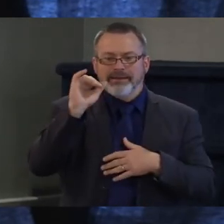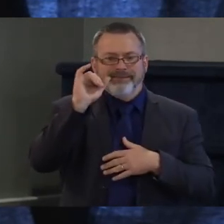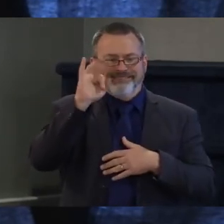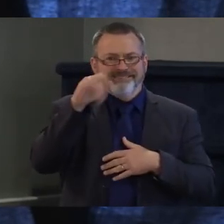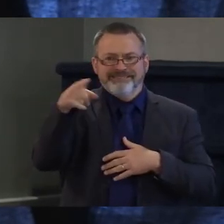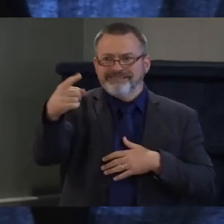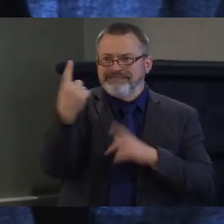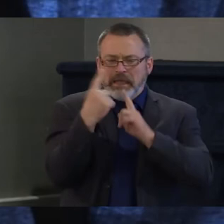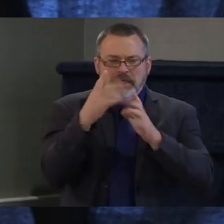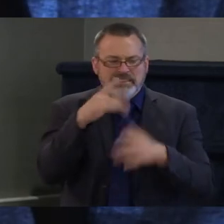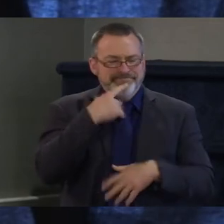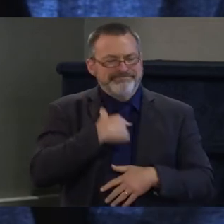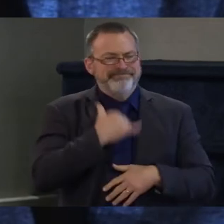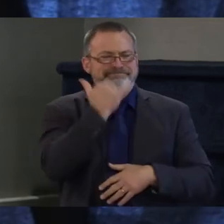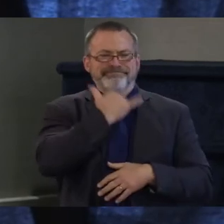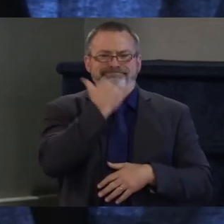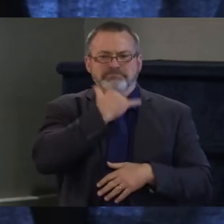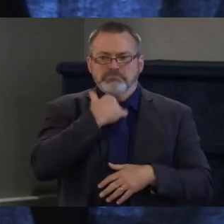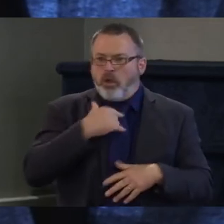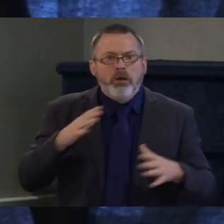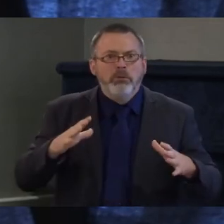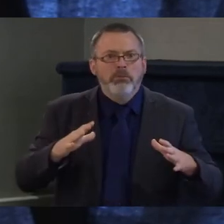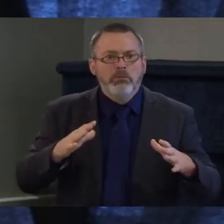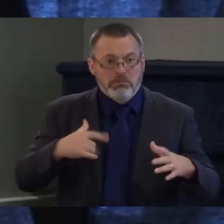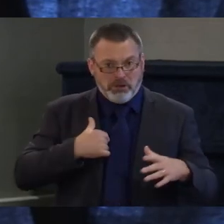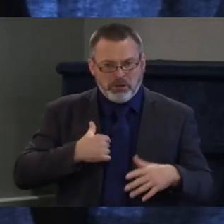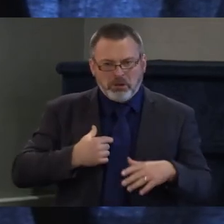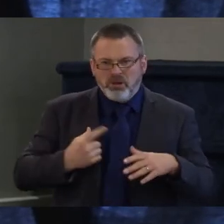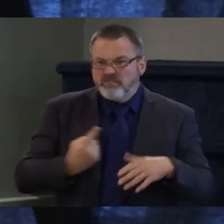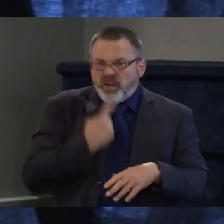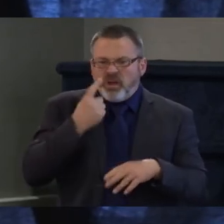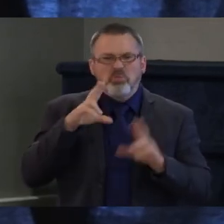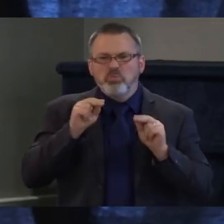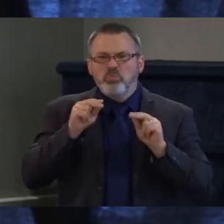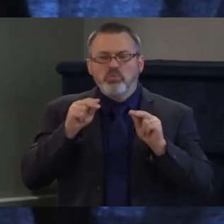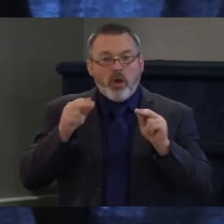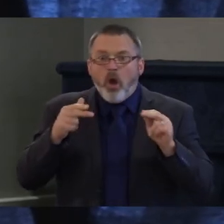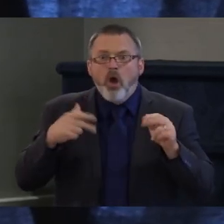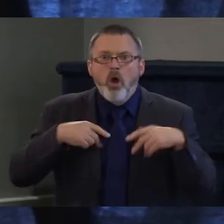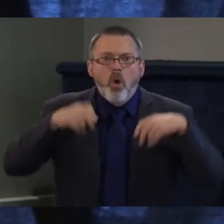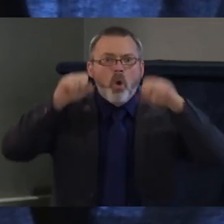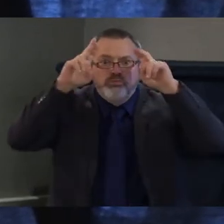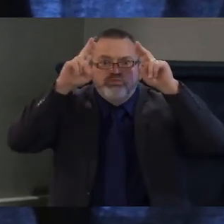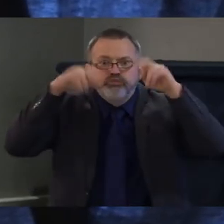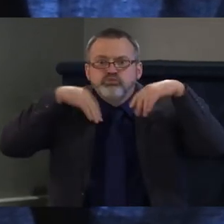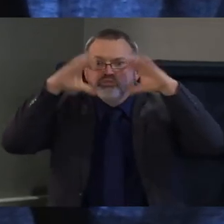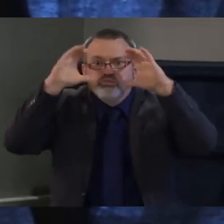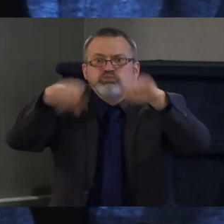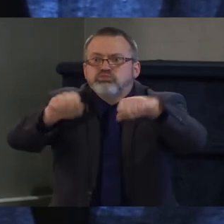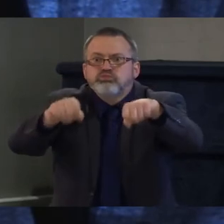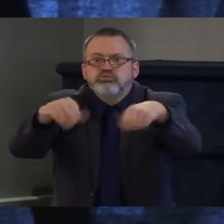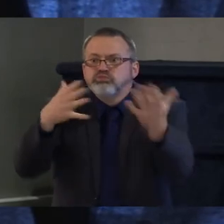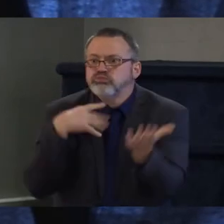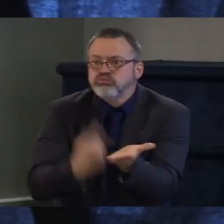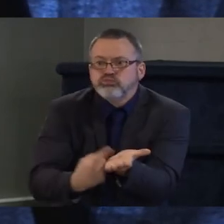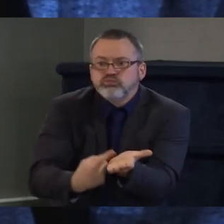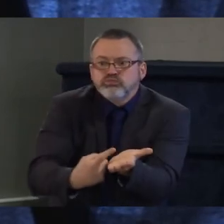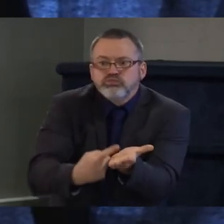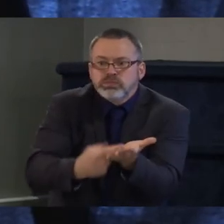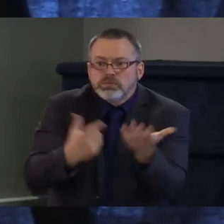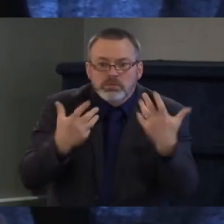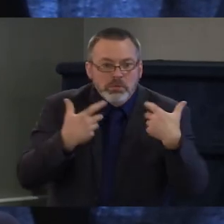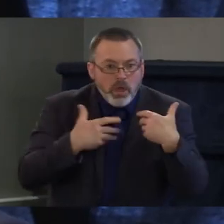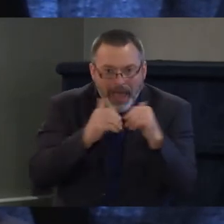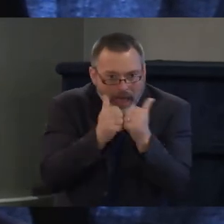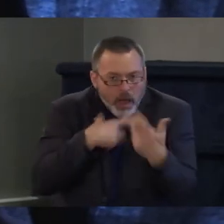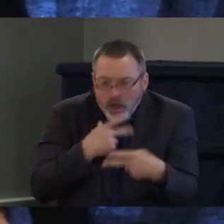then it might hurt in the moment because we're all human but then the next minute i'm rolling out my sleeves and trying to figure out how to get it right the next time